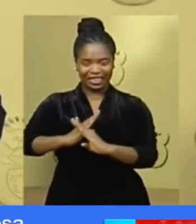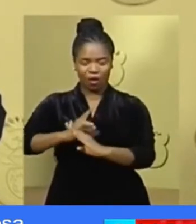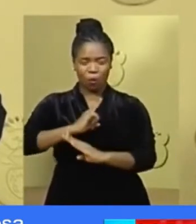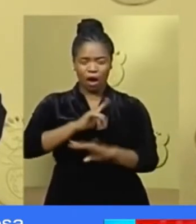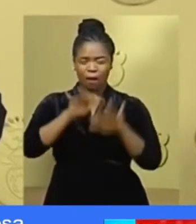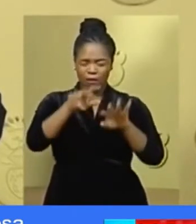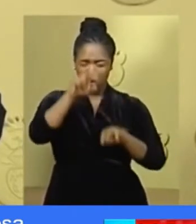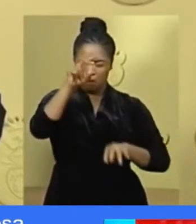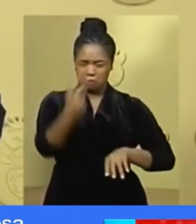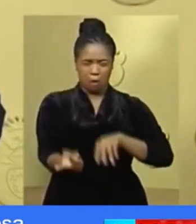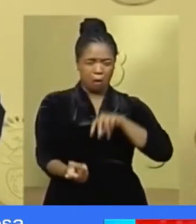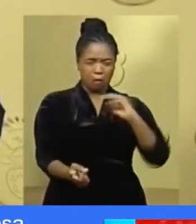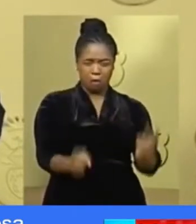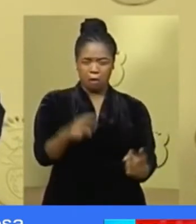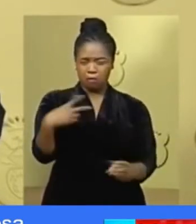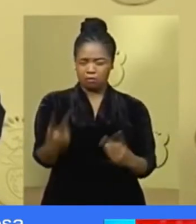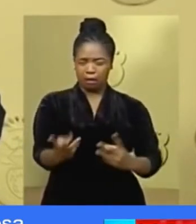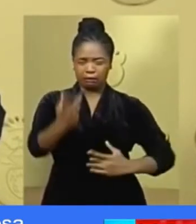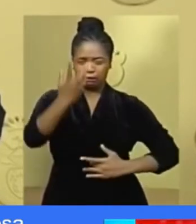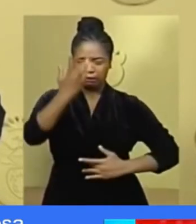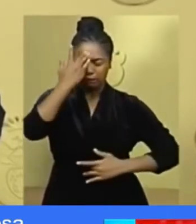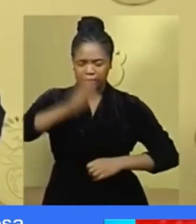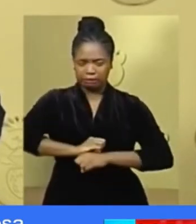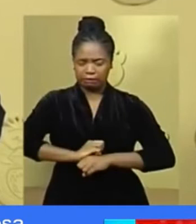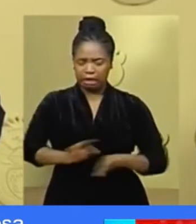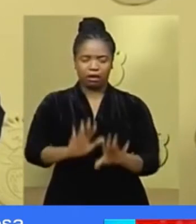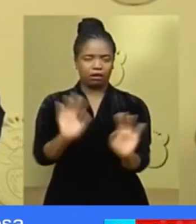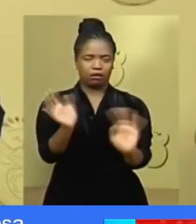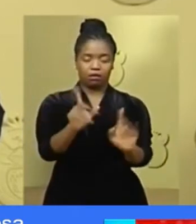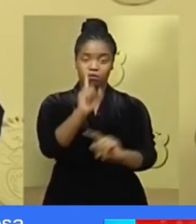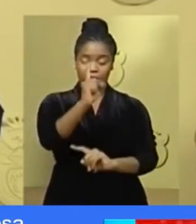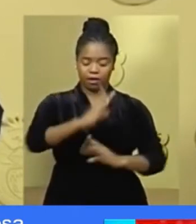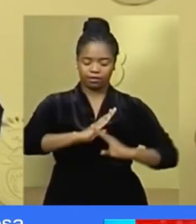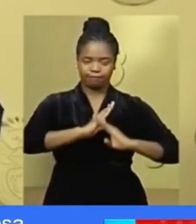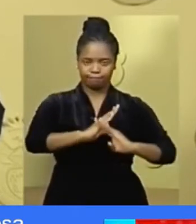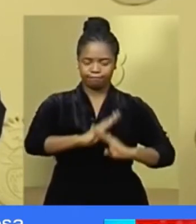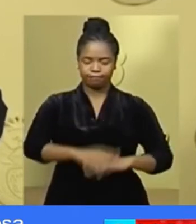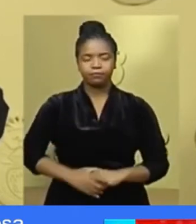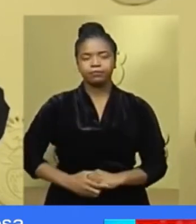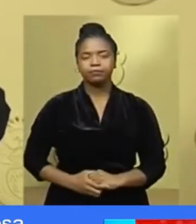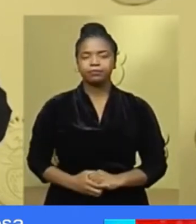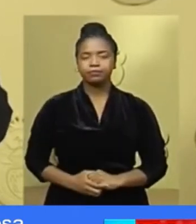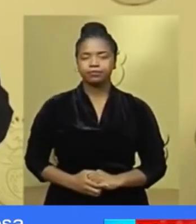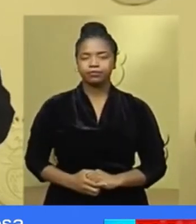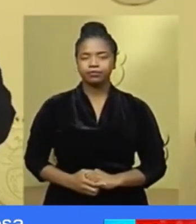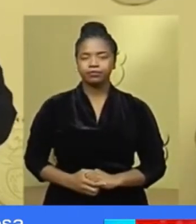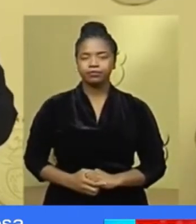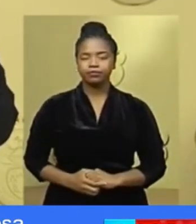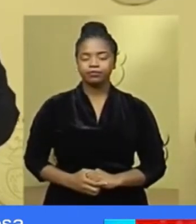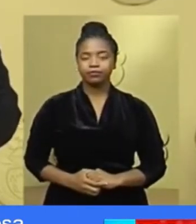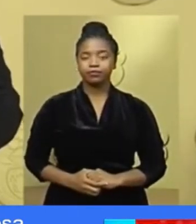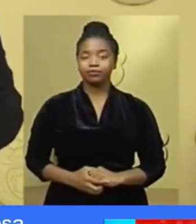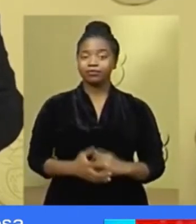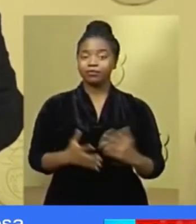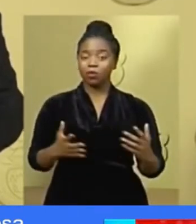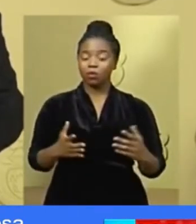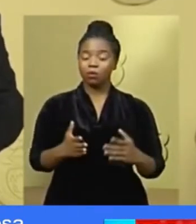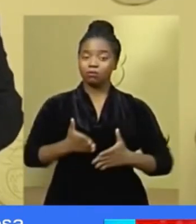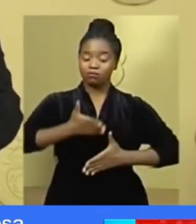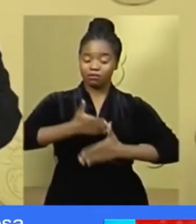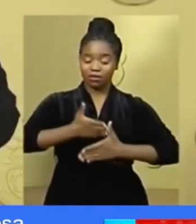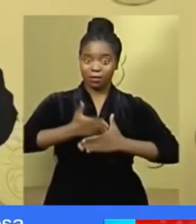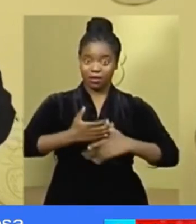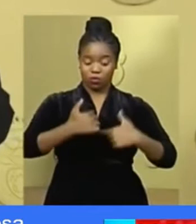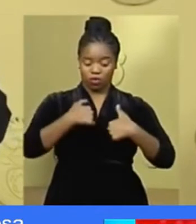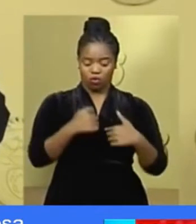catastrophe of enormous proportions in our country. Our fundamental task at this